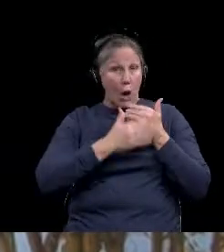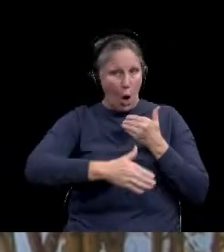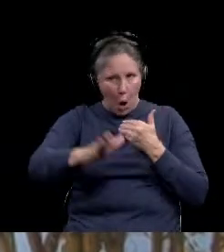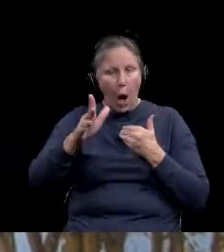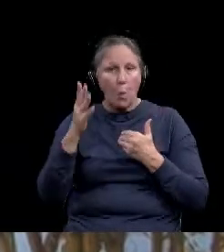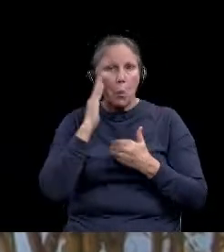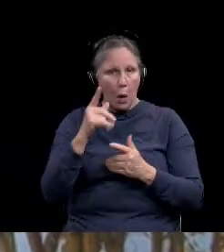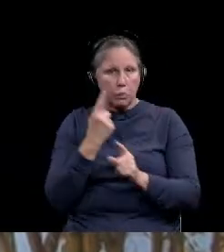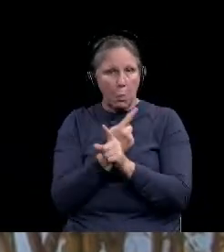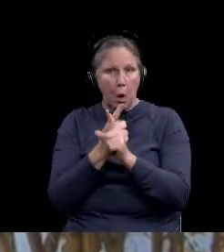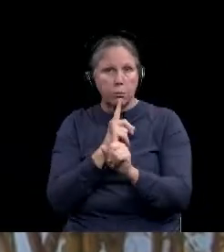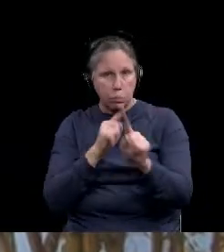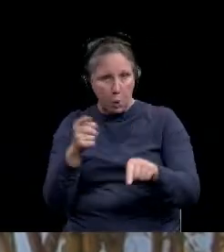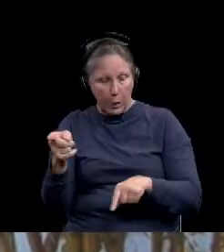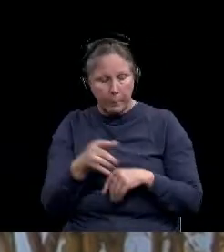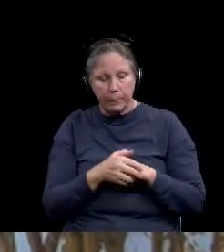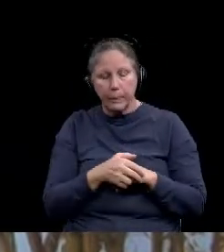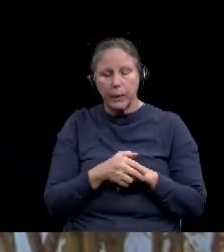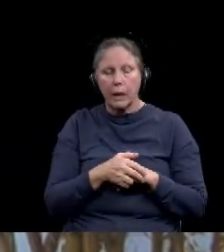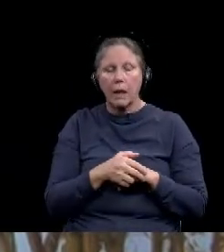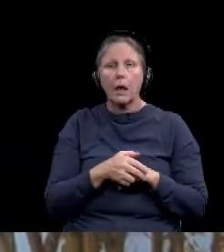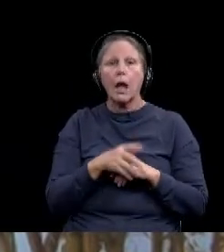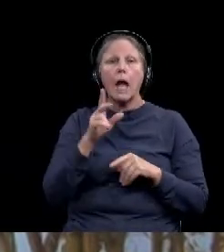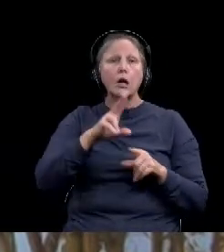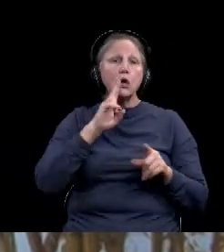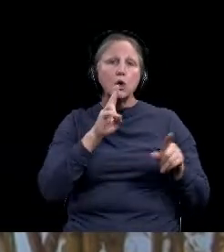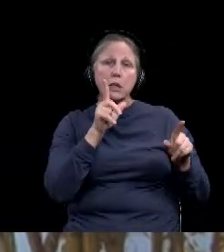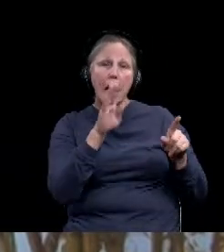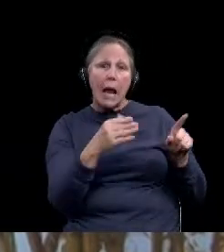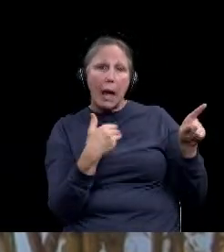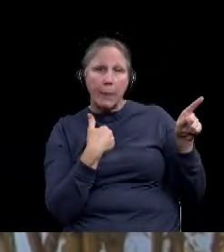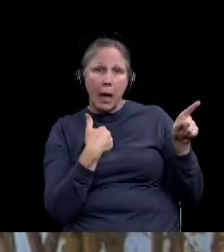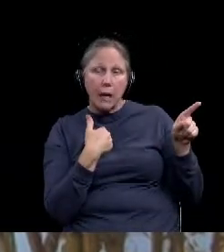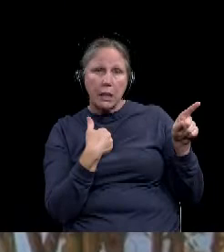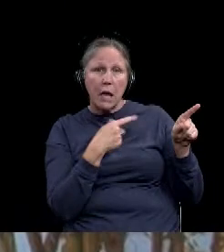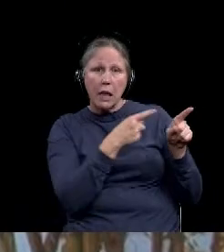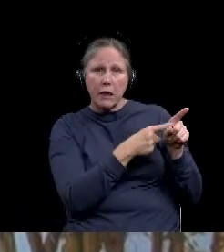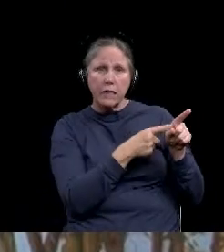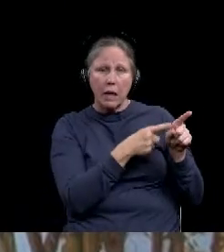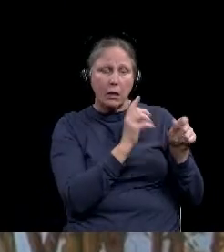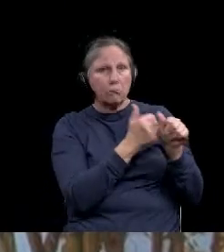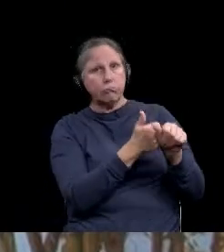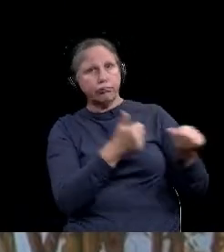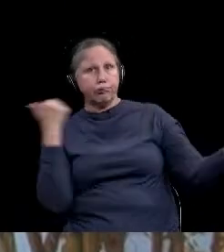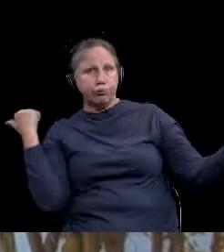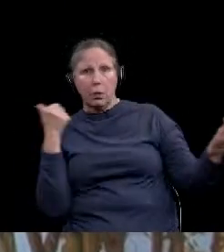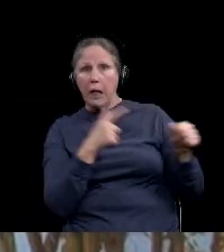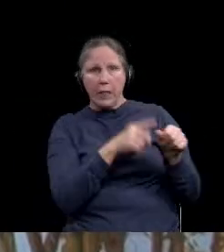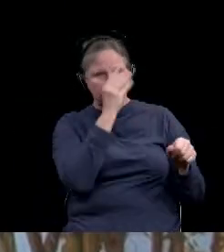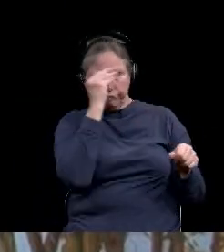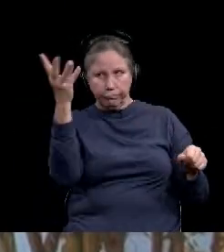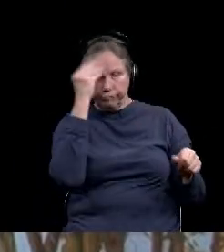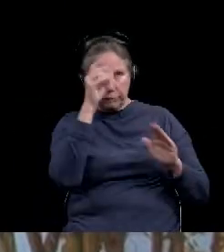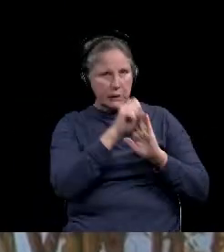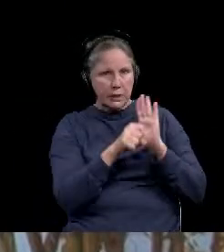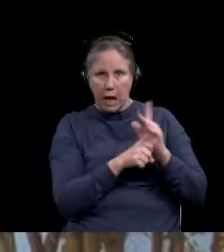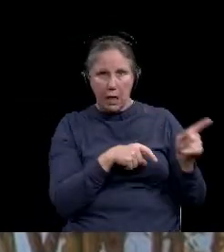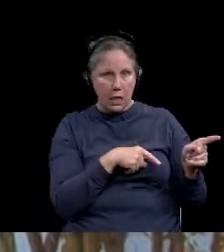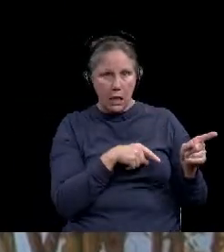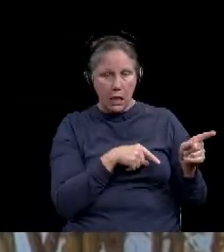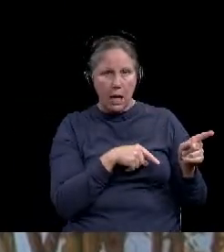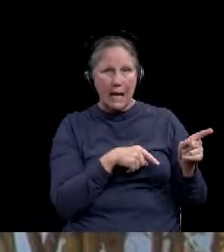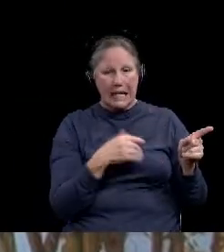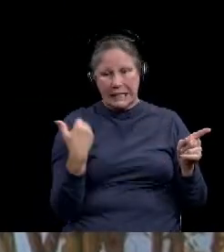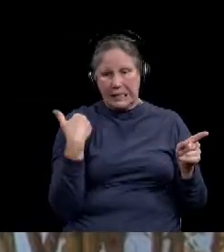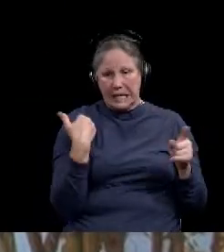There is also a large lab out of Houston that has had an issue reporting to the state. And we just learned